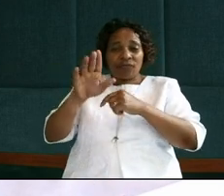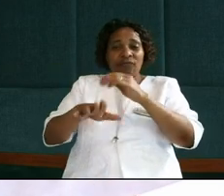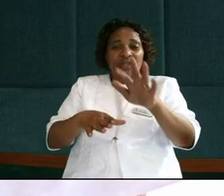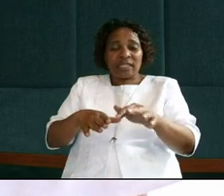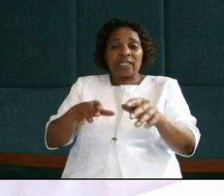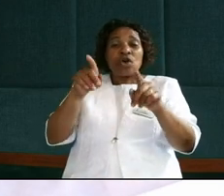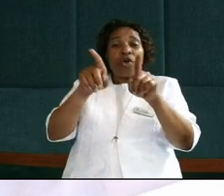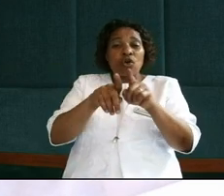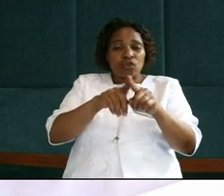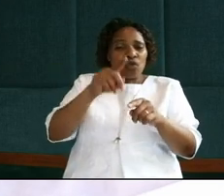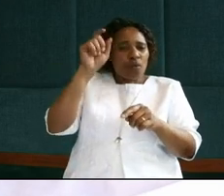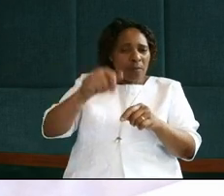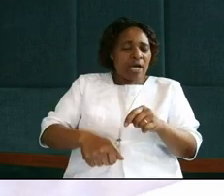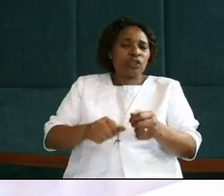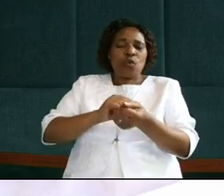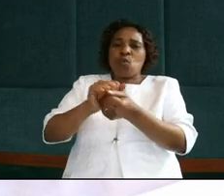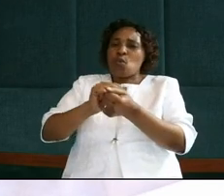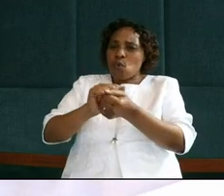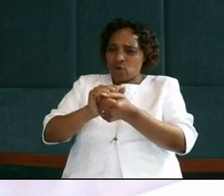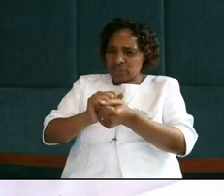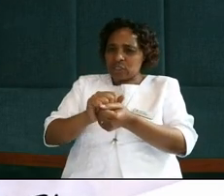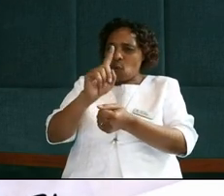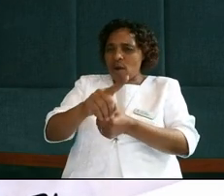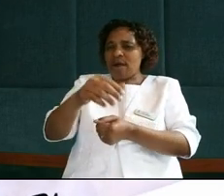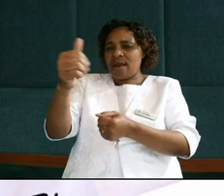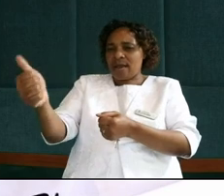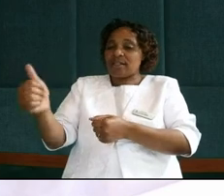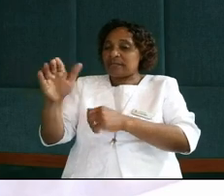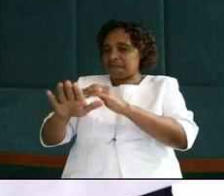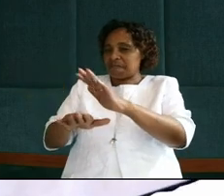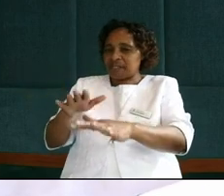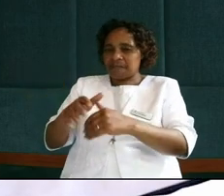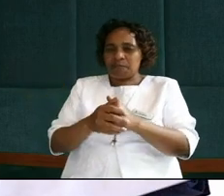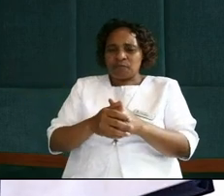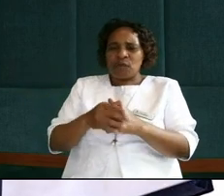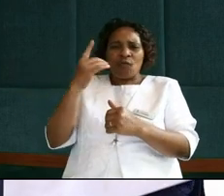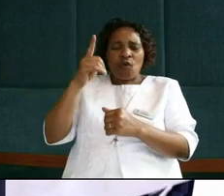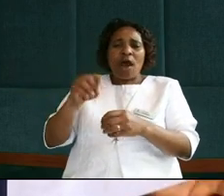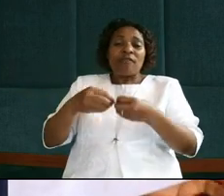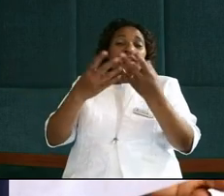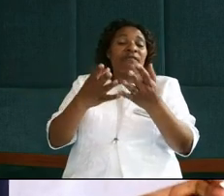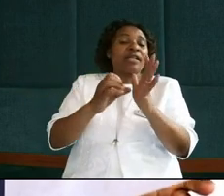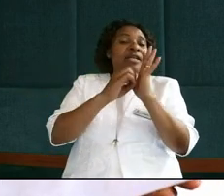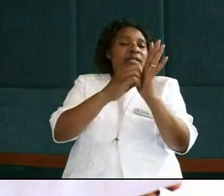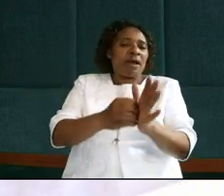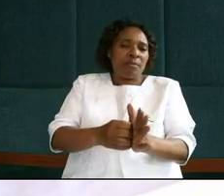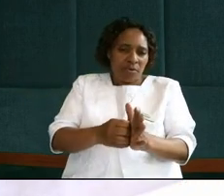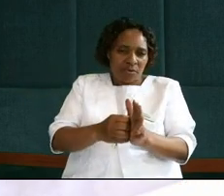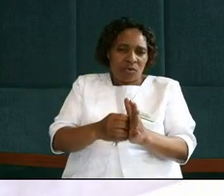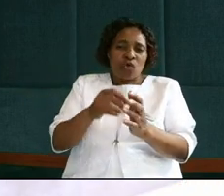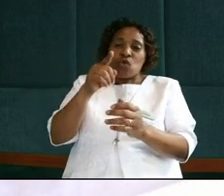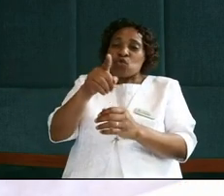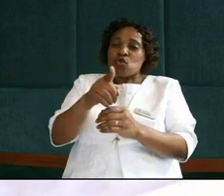you also ought to wash one another's feet. For I have given you an example that